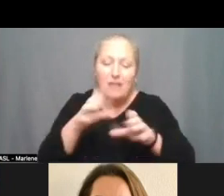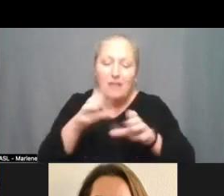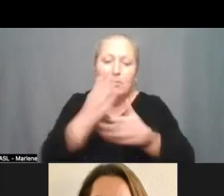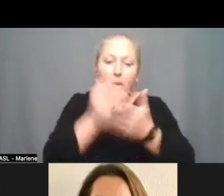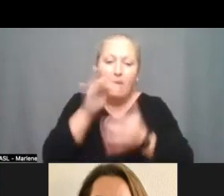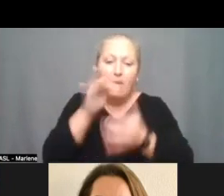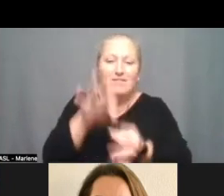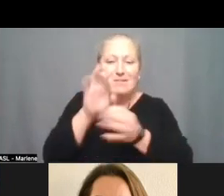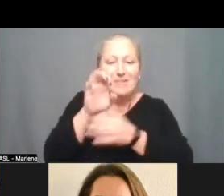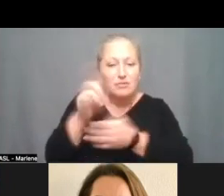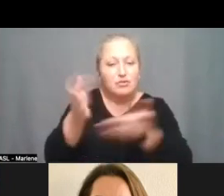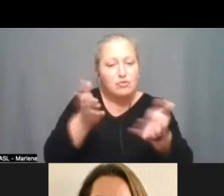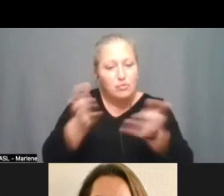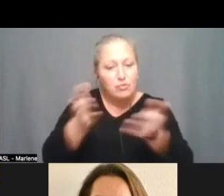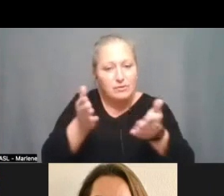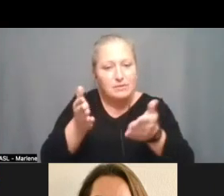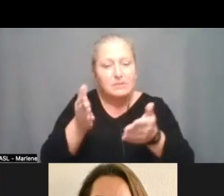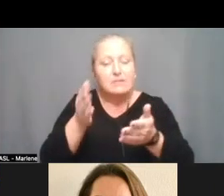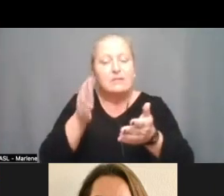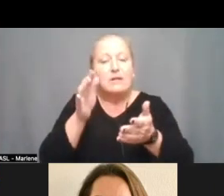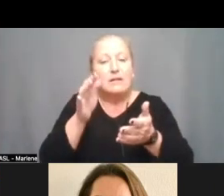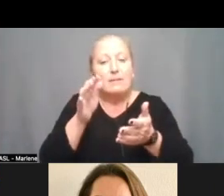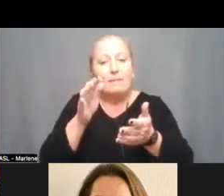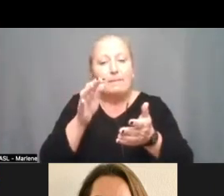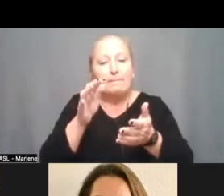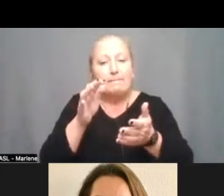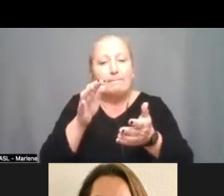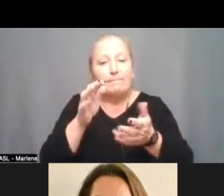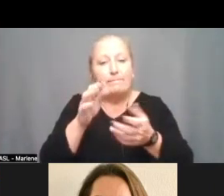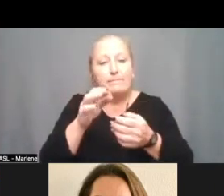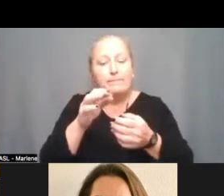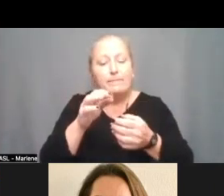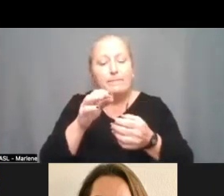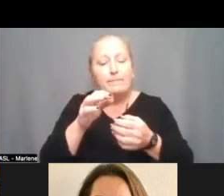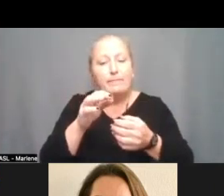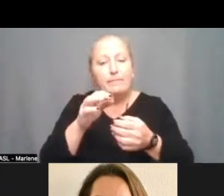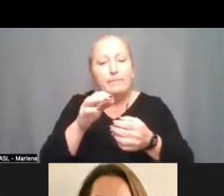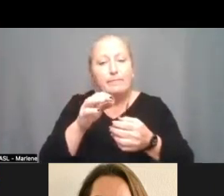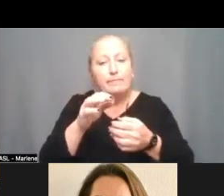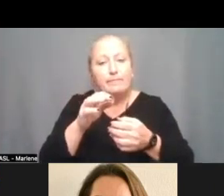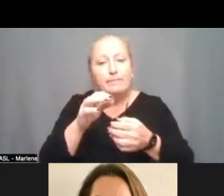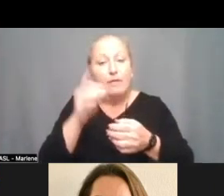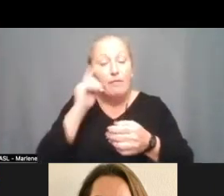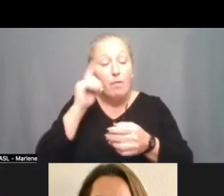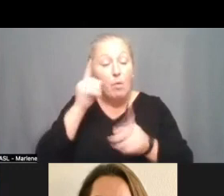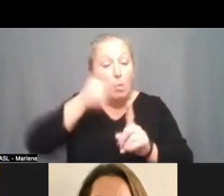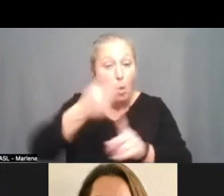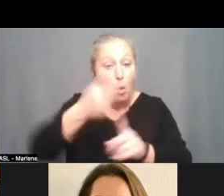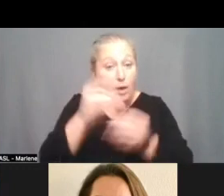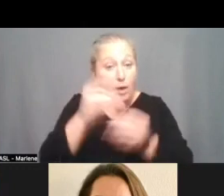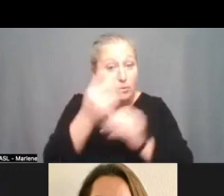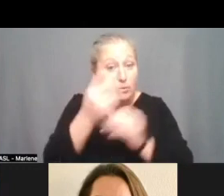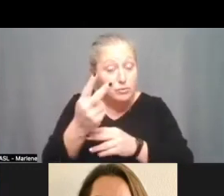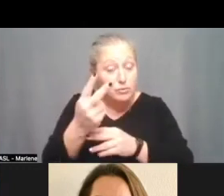services that's not that just saying that though um in goal two in goal one two